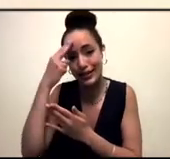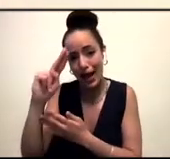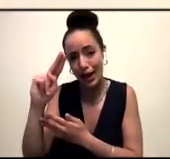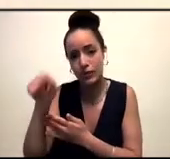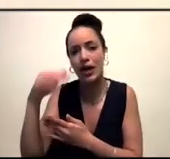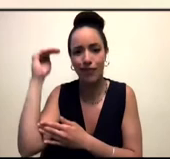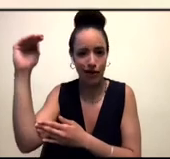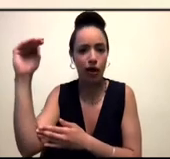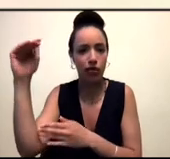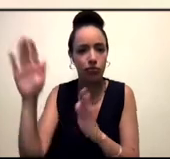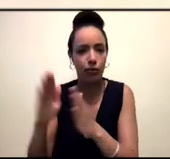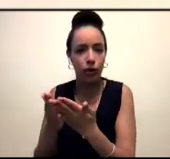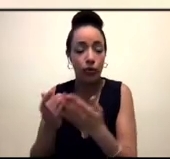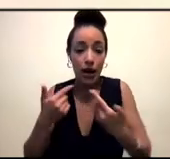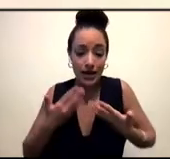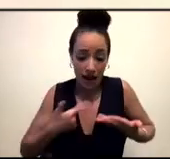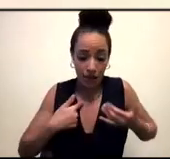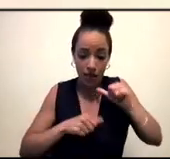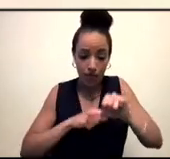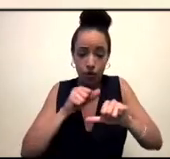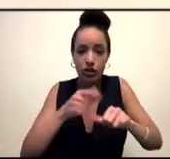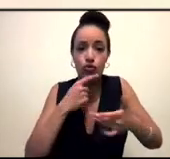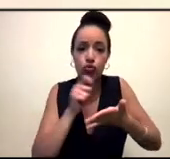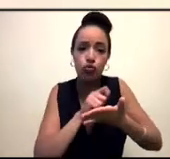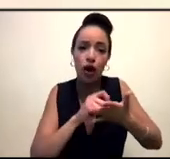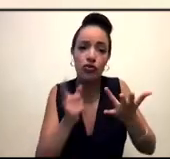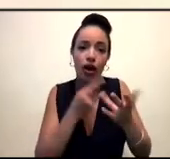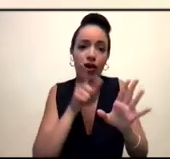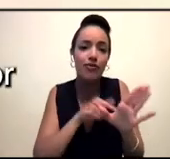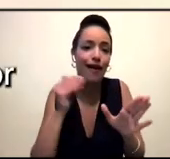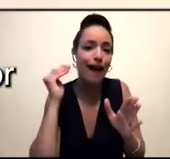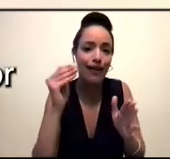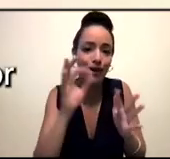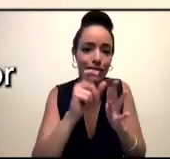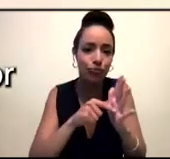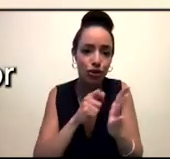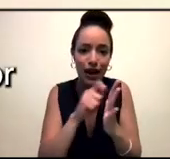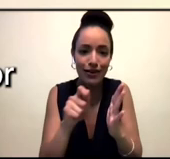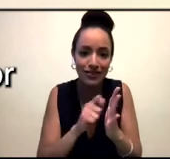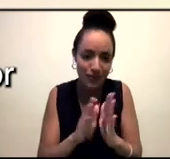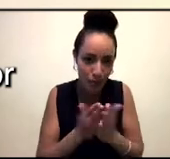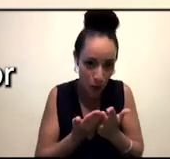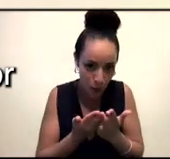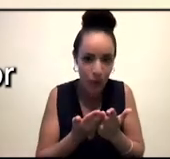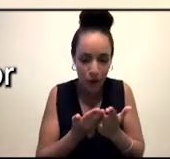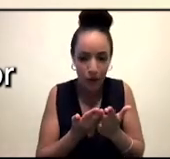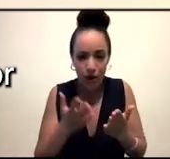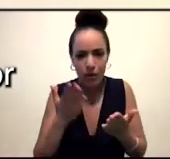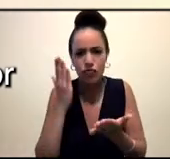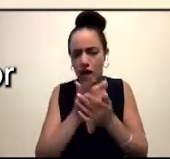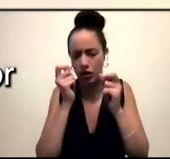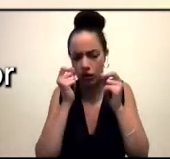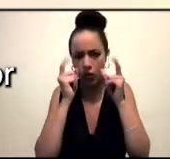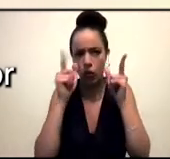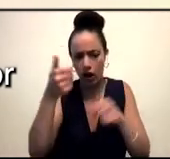actually in the, in the process of, of writing another young adult project now, and I'm, you know, really aware that, like, the stories we tell ourselves have